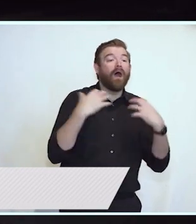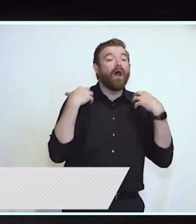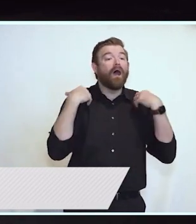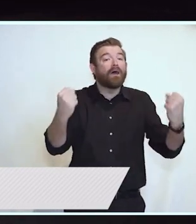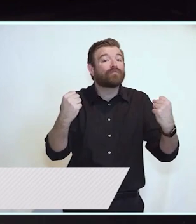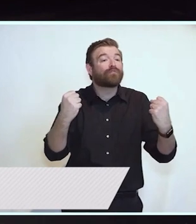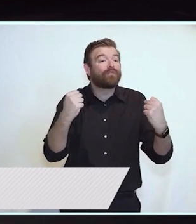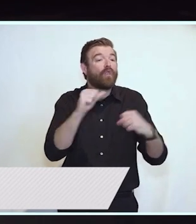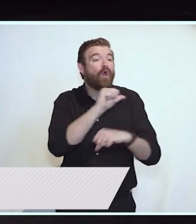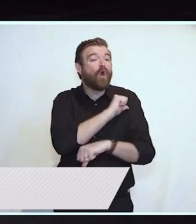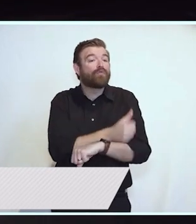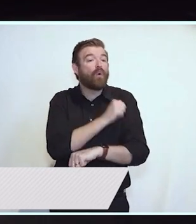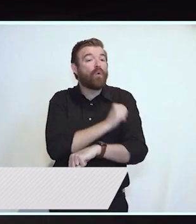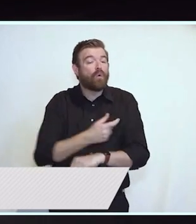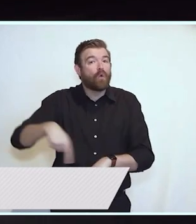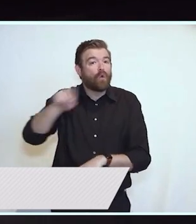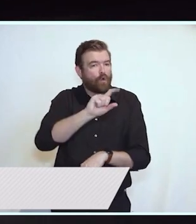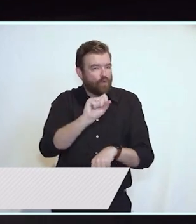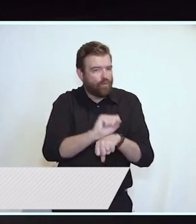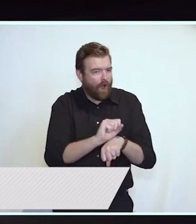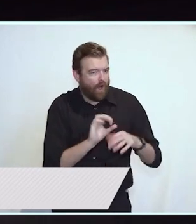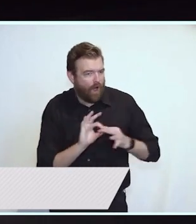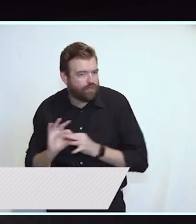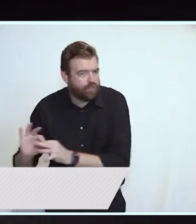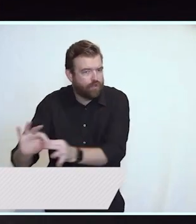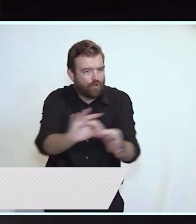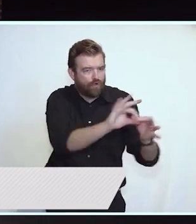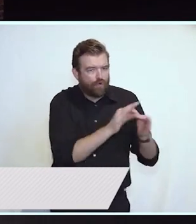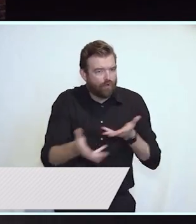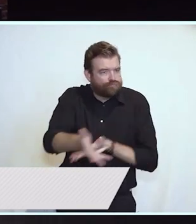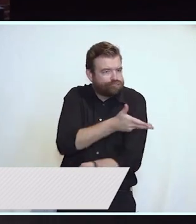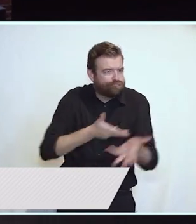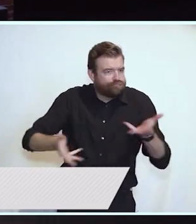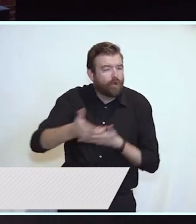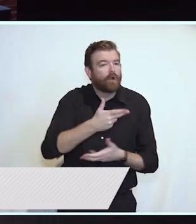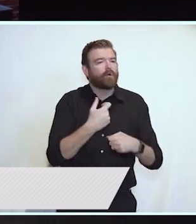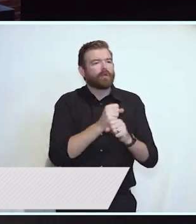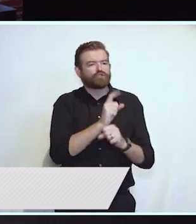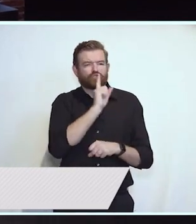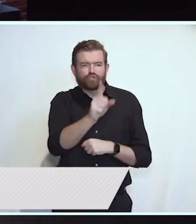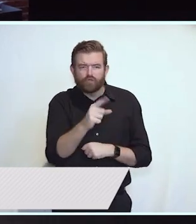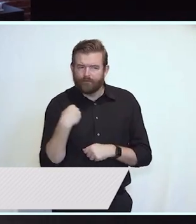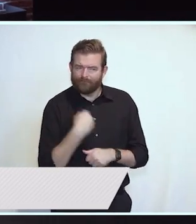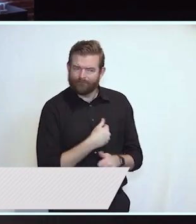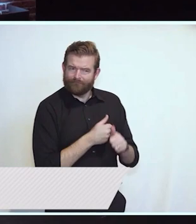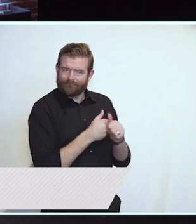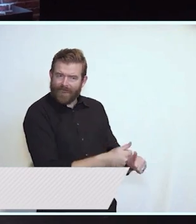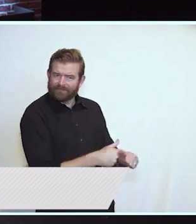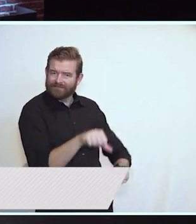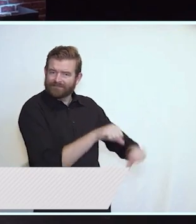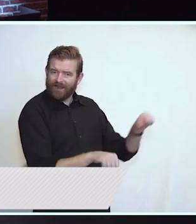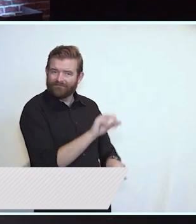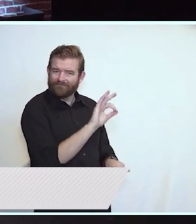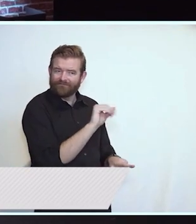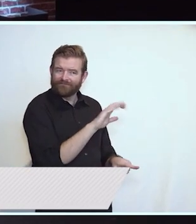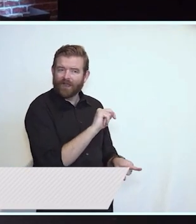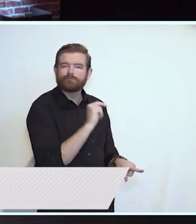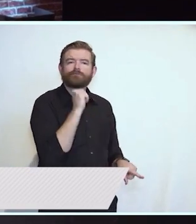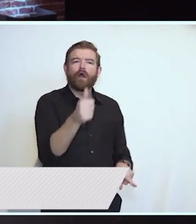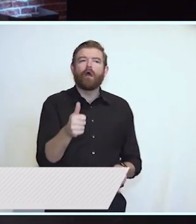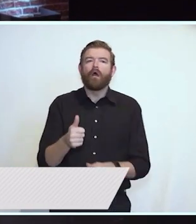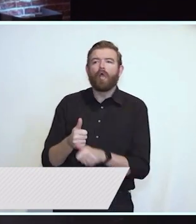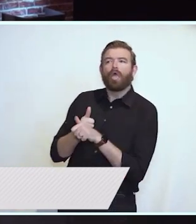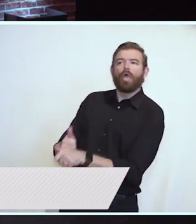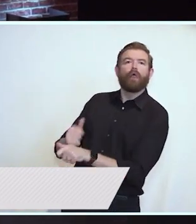working together. And a response that ensures we keep following science and fact and not politics so